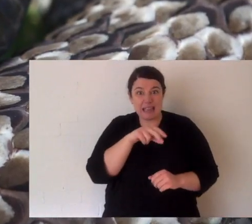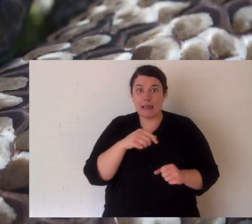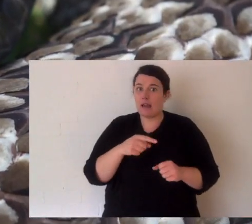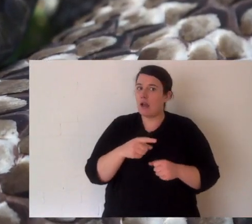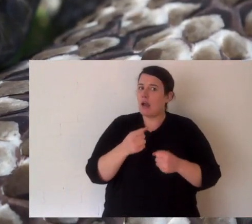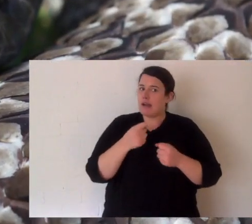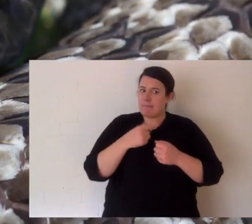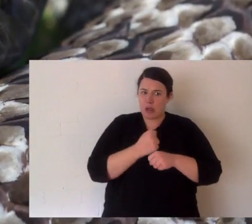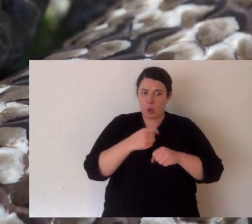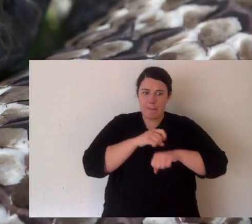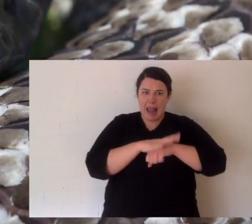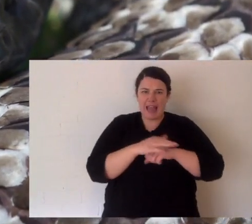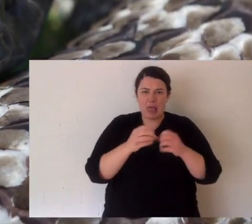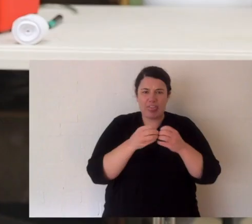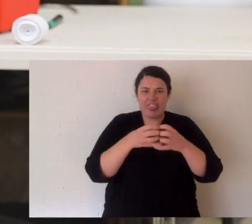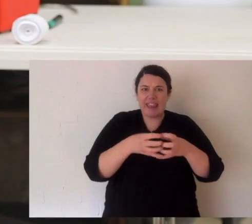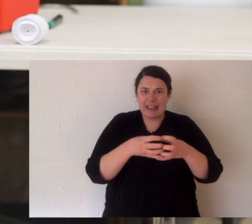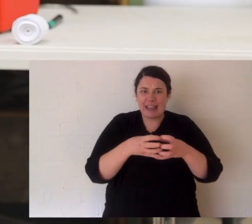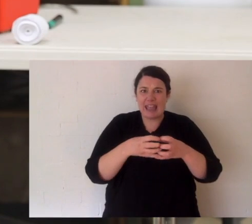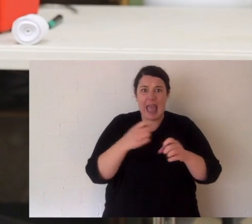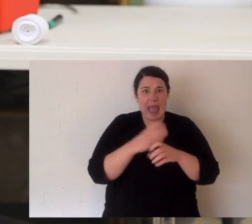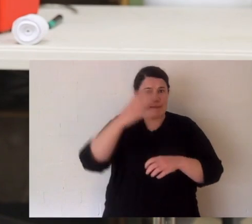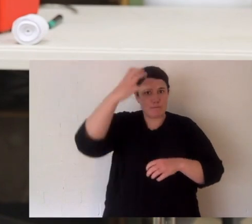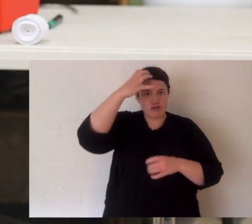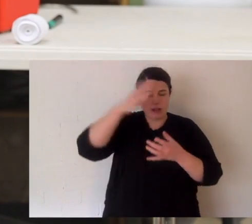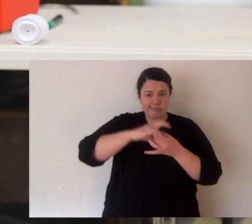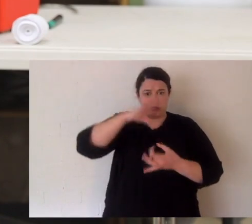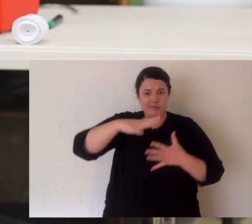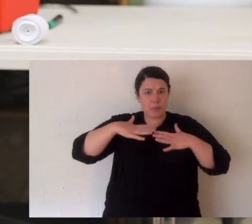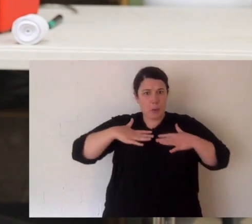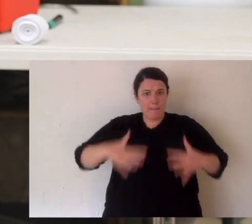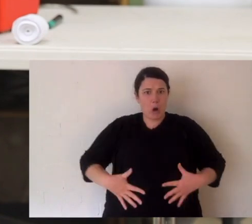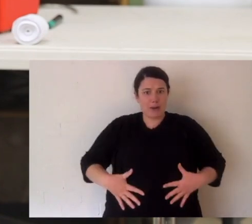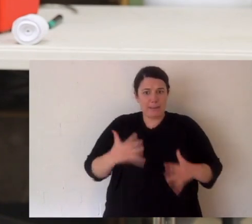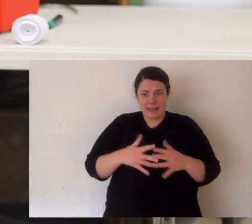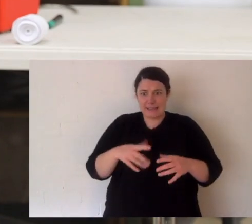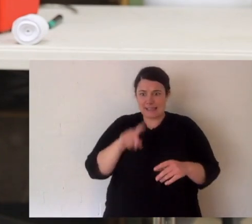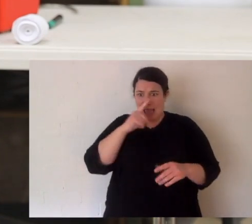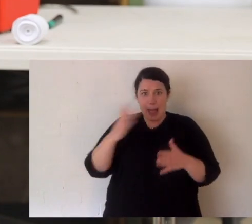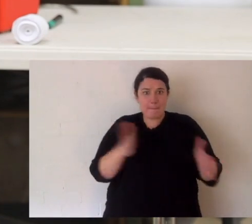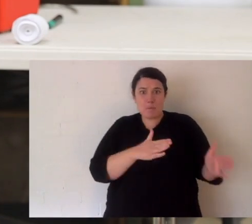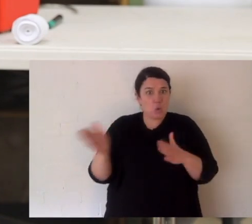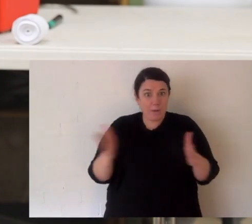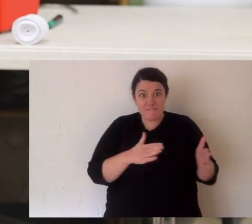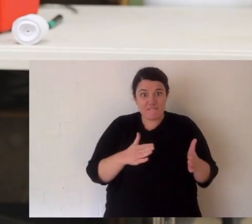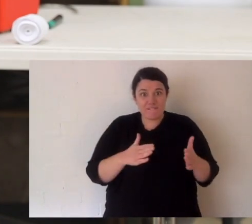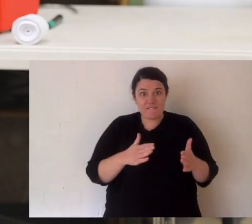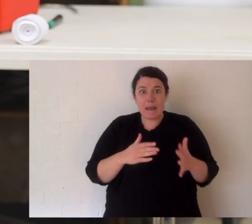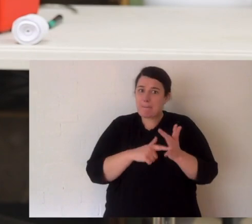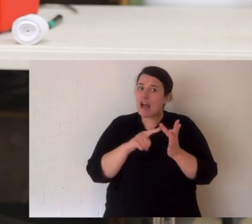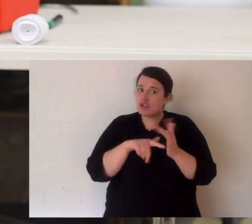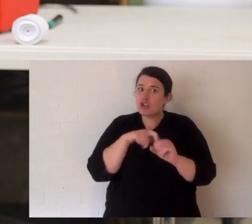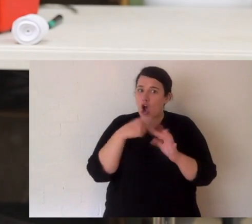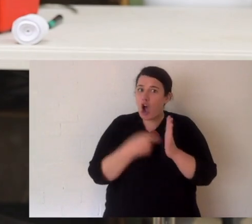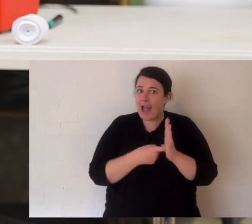neurotoxins and they essentially stop your brain from talking with your body and you can go into paralysis. They all have that. But the tiger snakes with the really